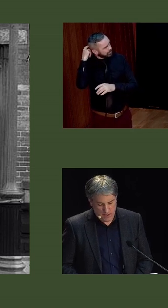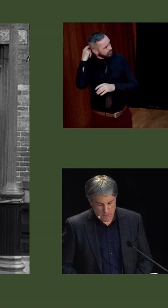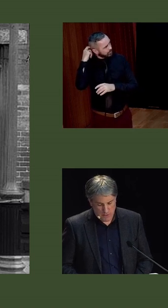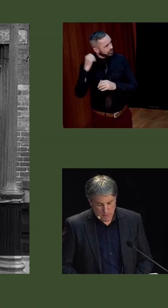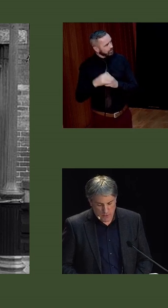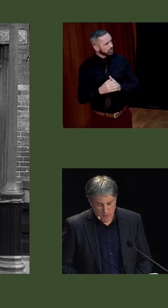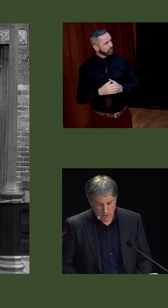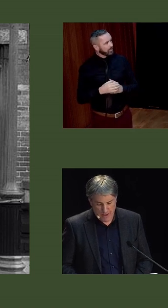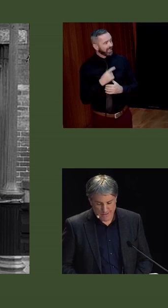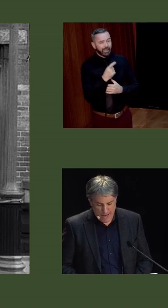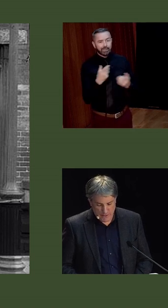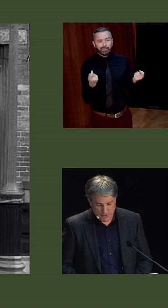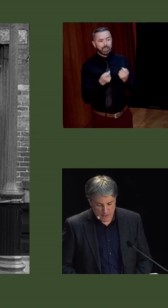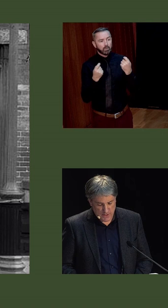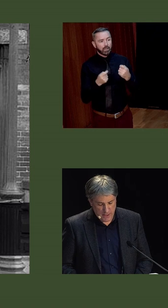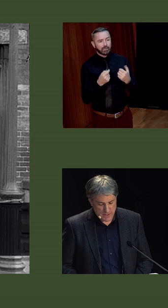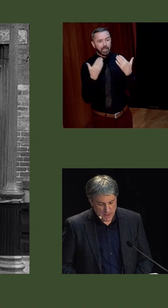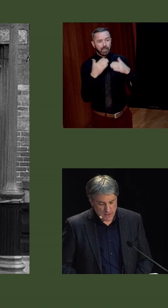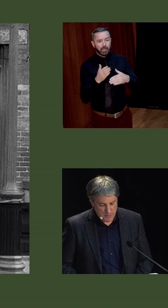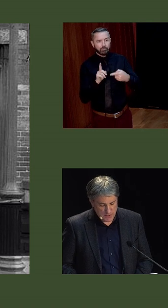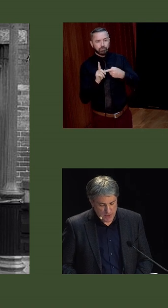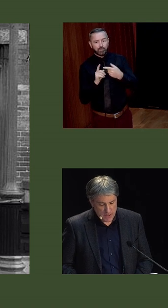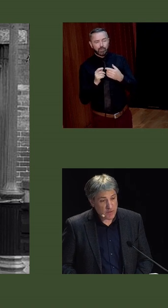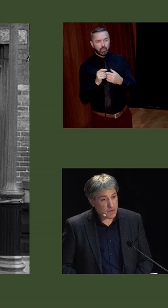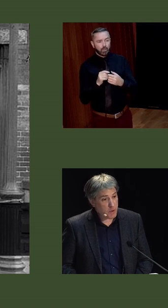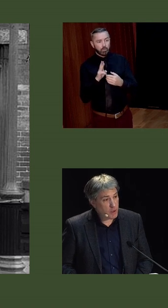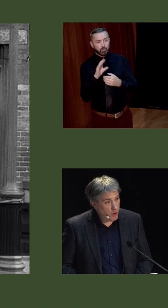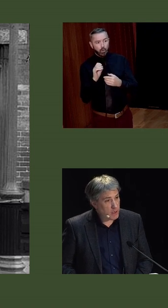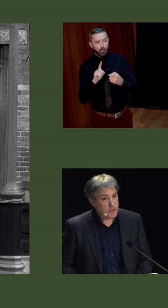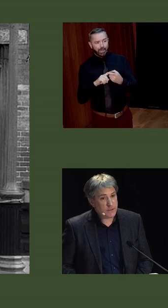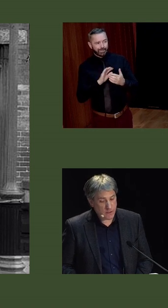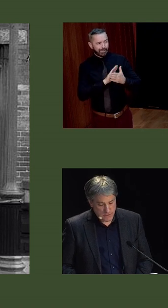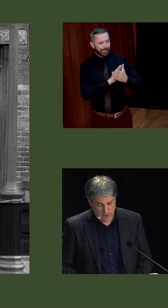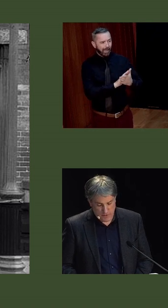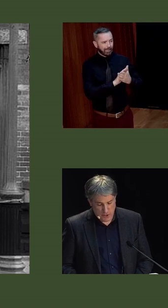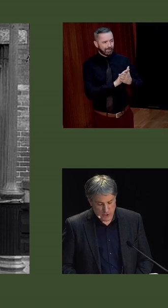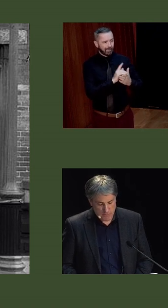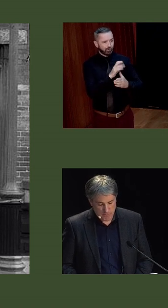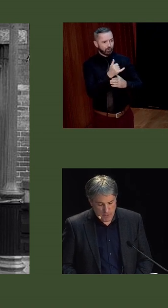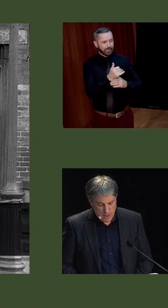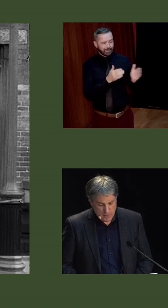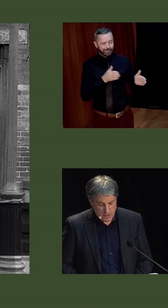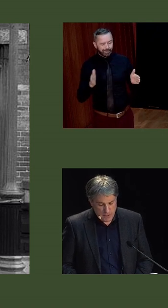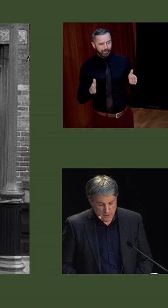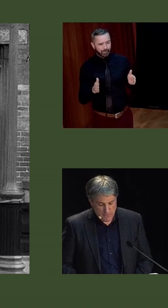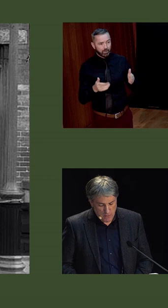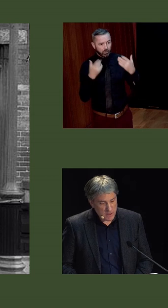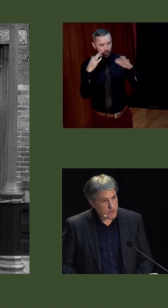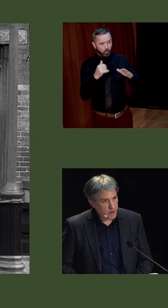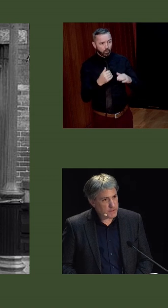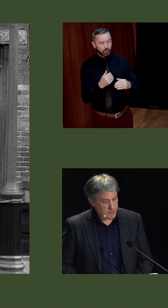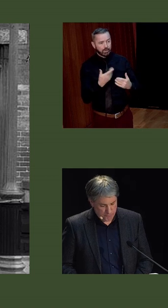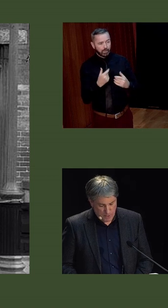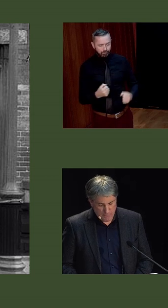also allowed pro- and anti-treaty sides to demonstrate that they were loyal sons of the church. The